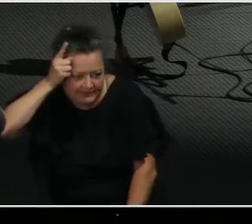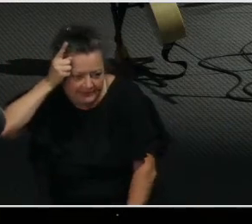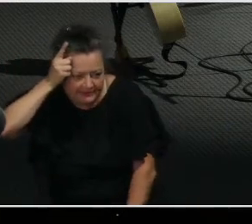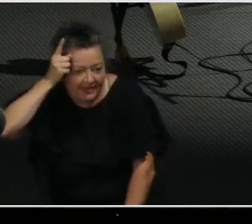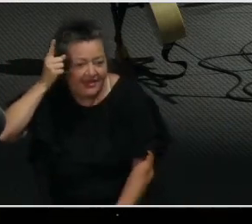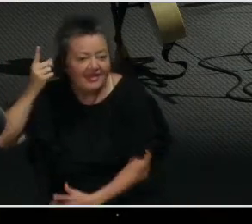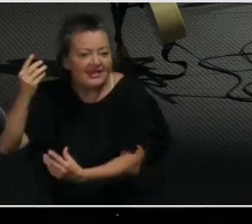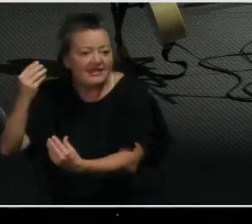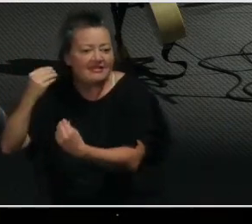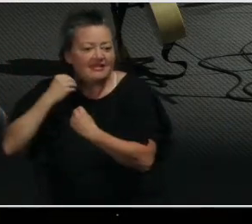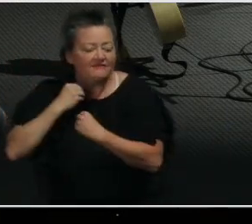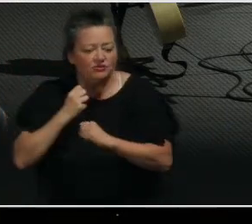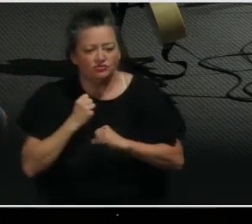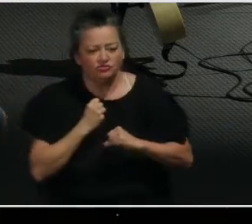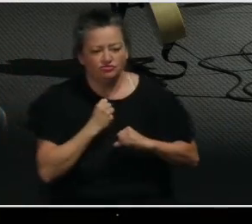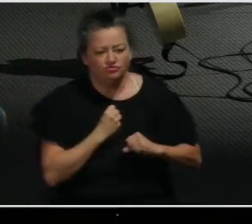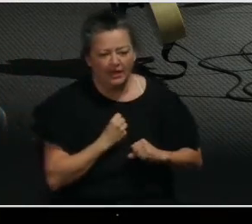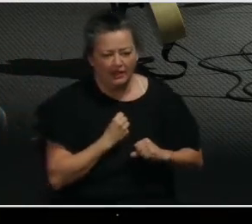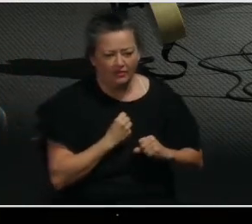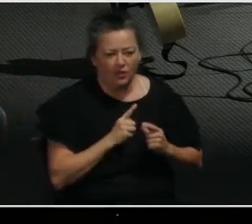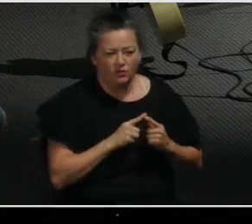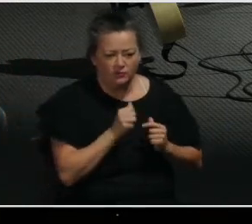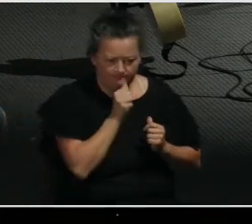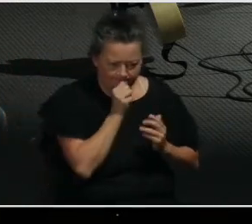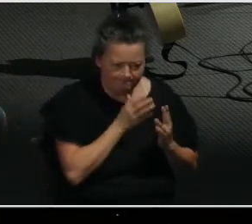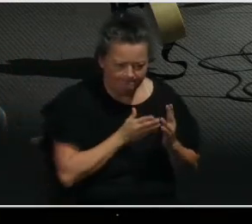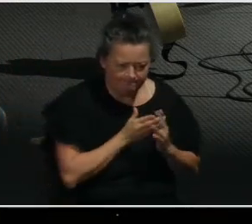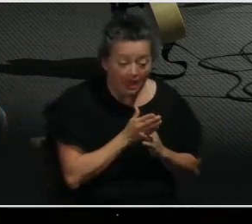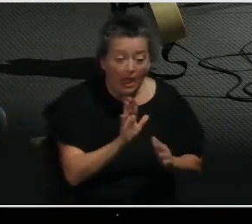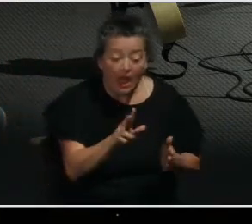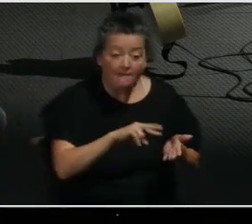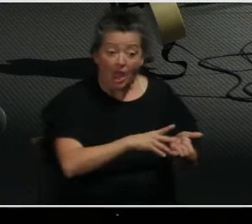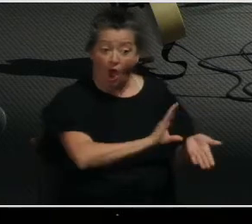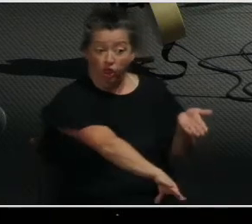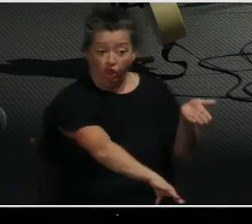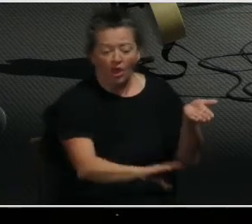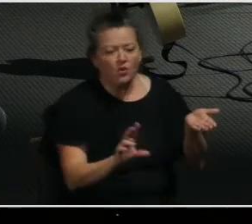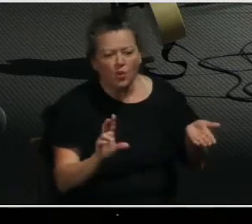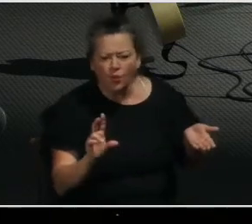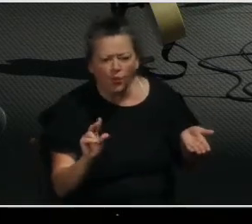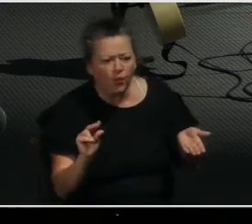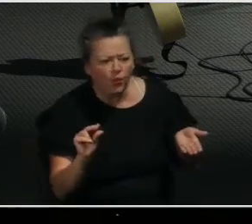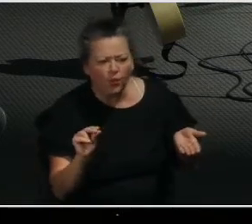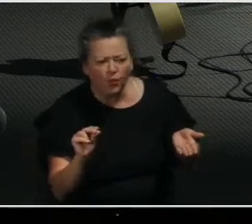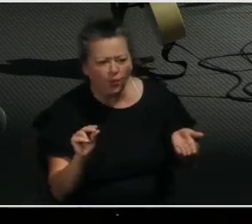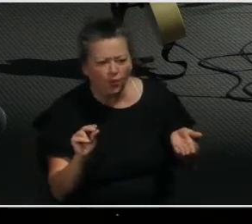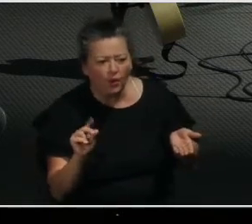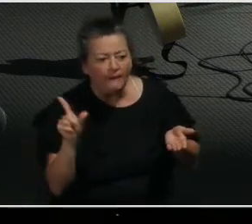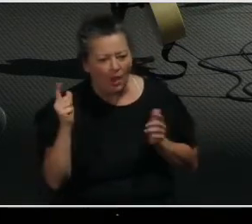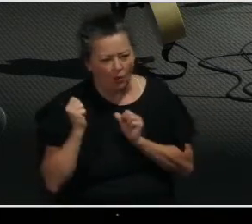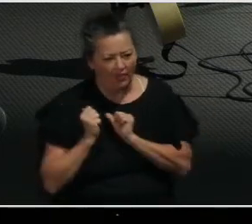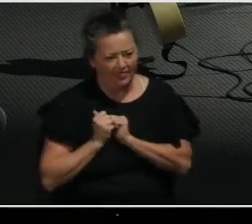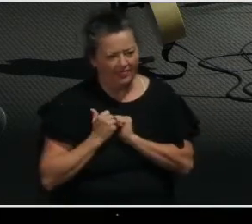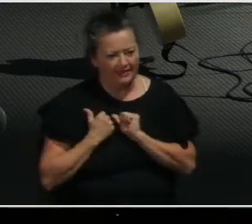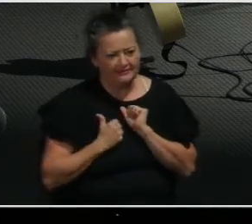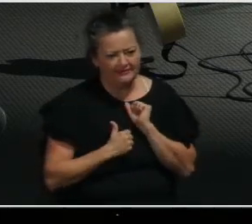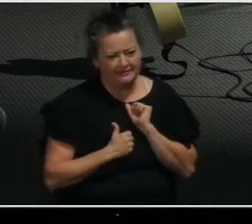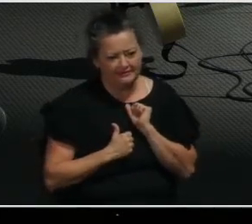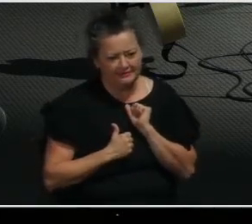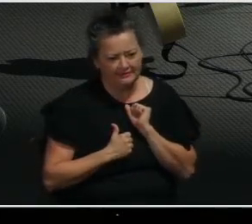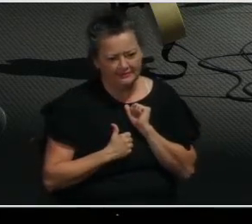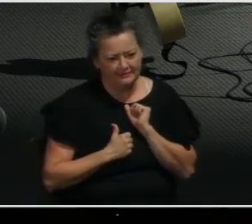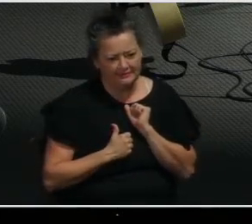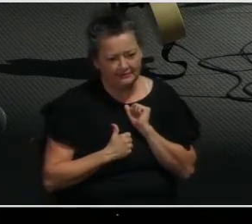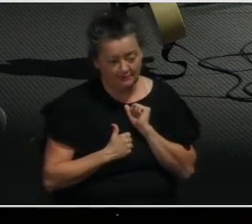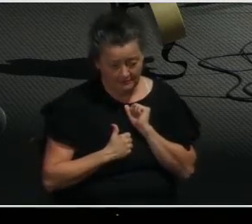them. To suffer long with them. Not that you permit abuse and mistreatment. God is also a God of